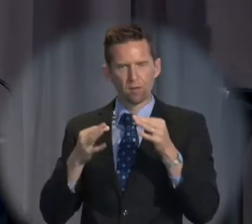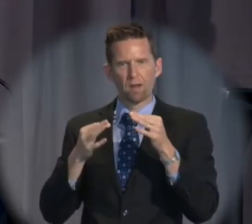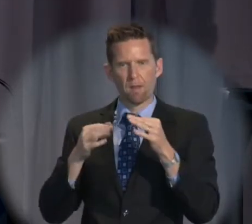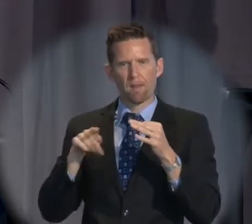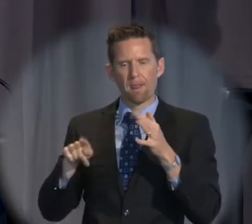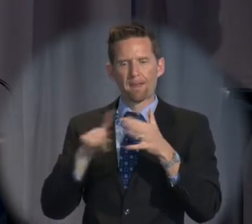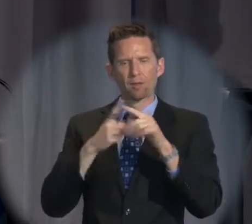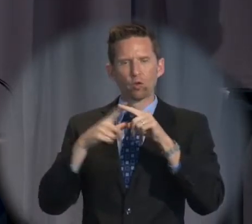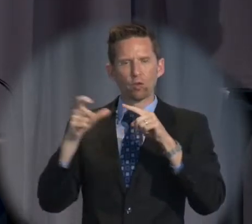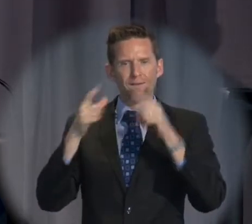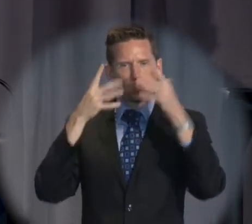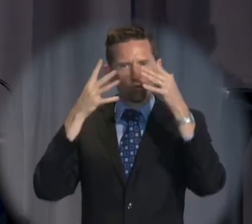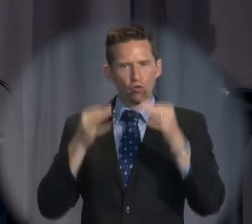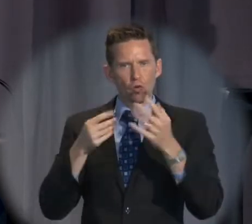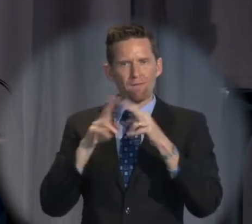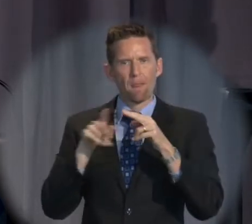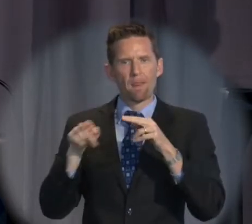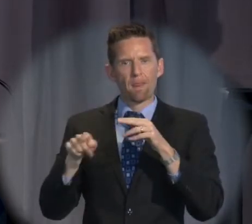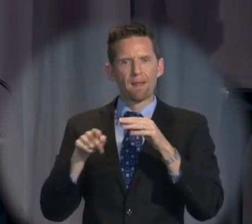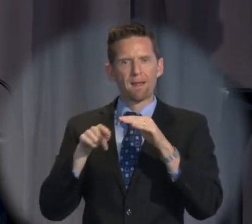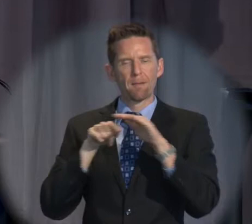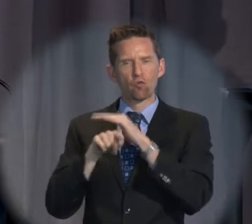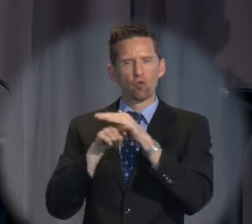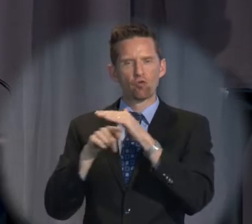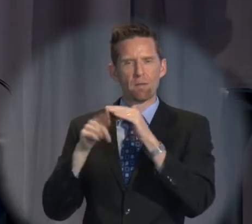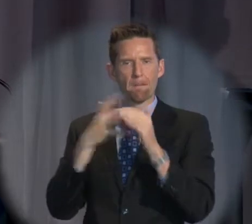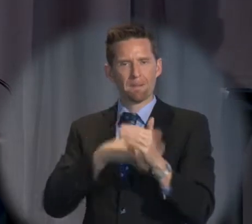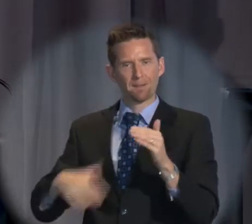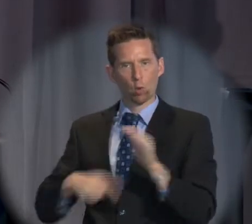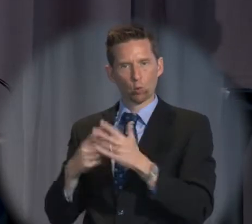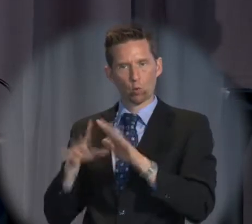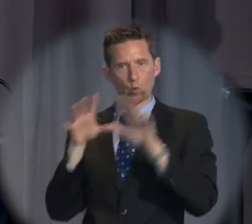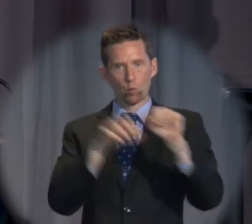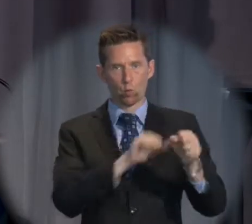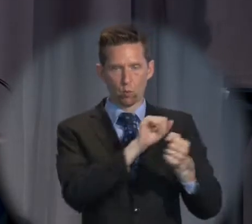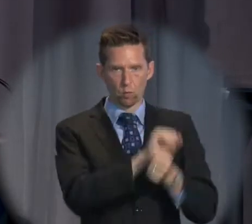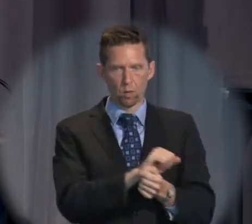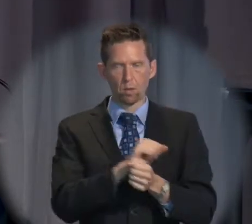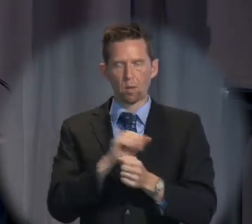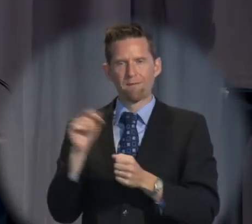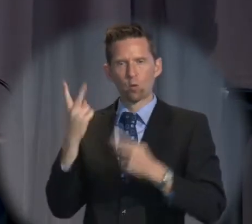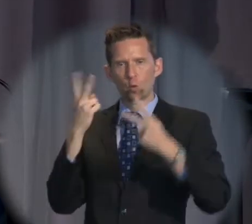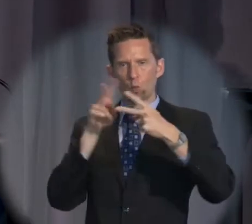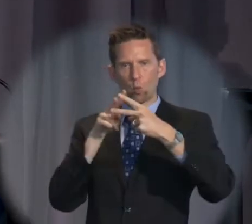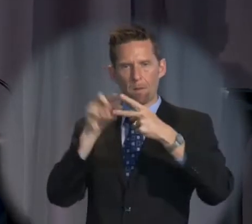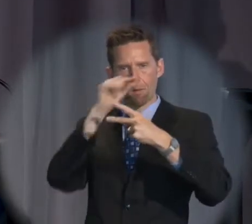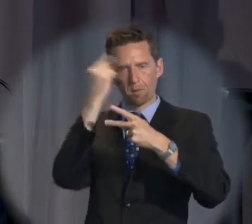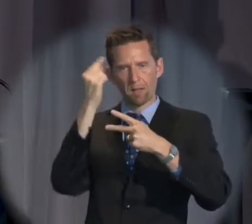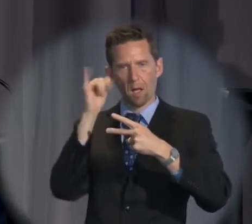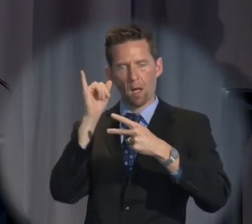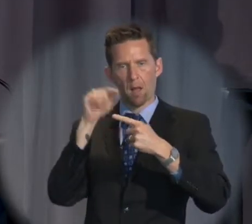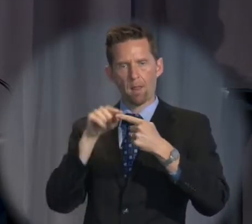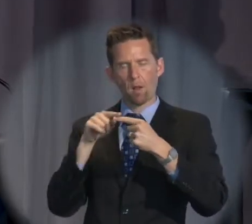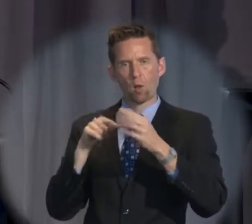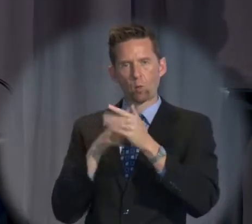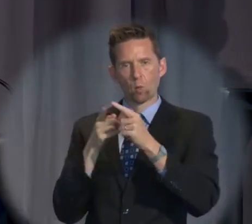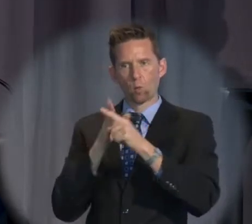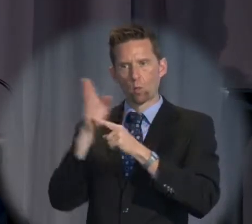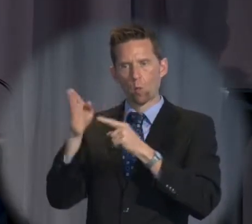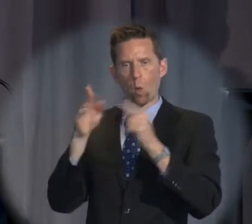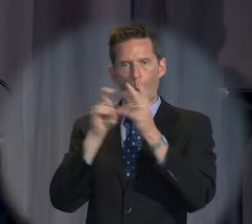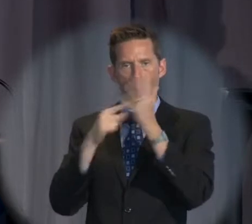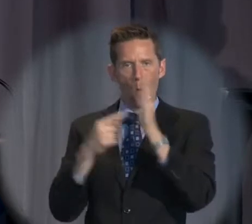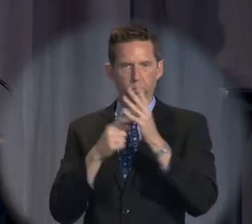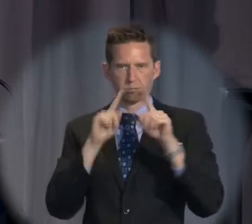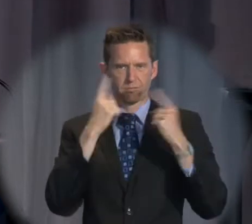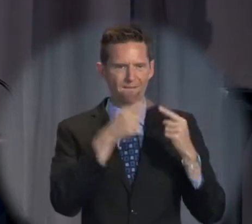the executive discretion of the immigration minister to detain was confined to two purposes, either deport, which you can't do if they're stateless,